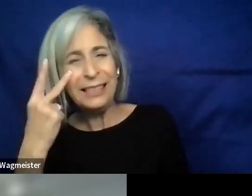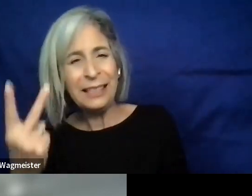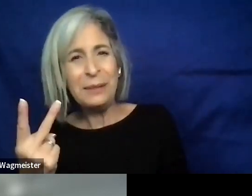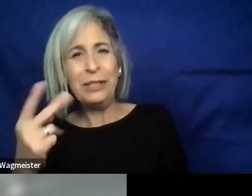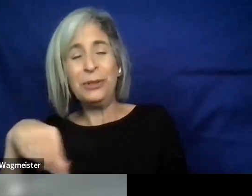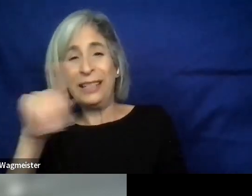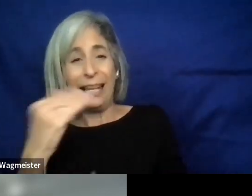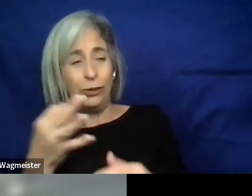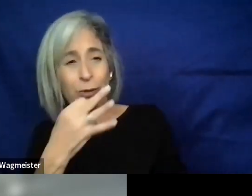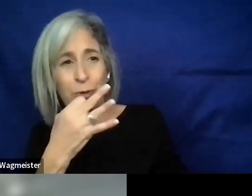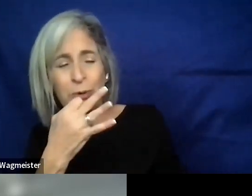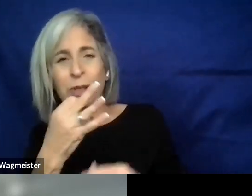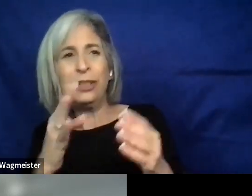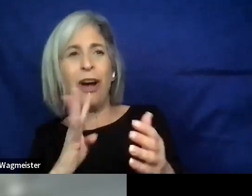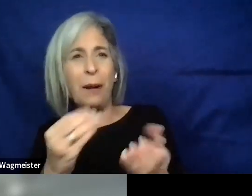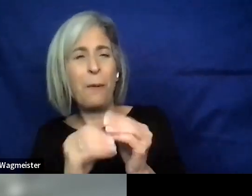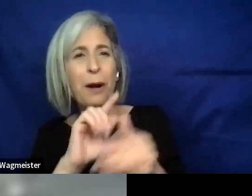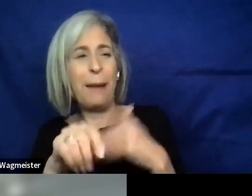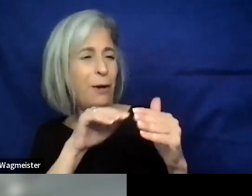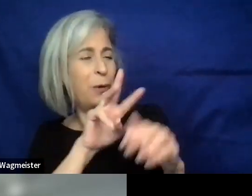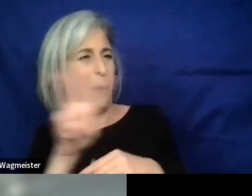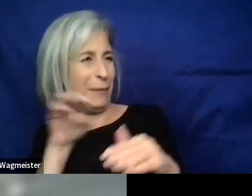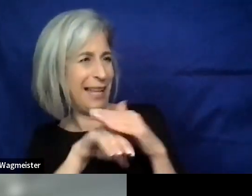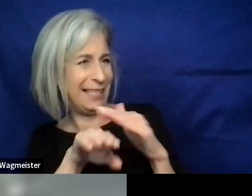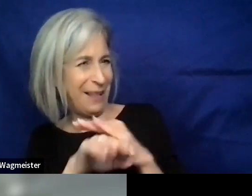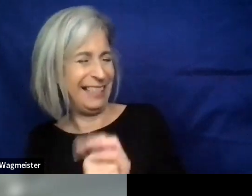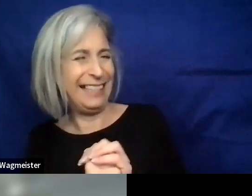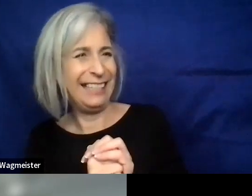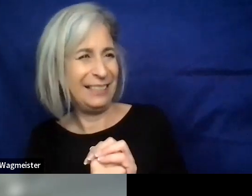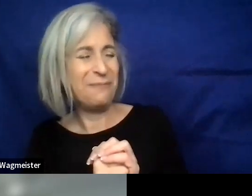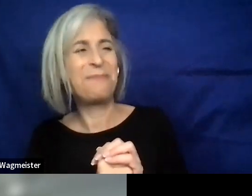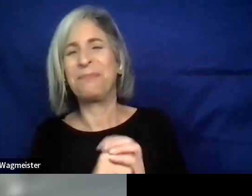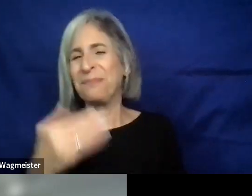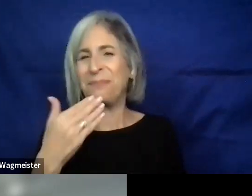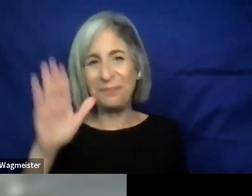time. We'll talk more about web accessibility in the coming months.